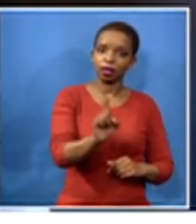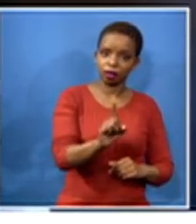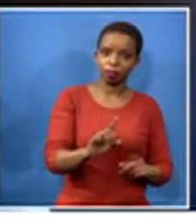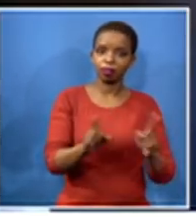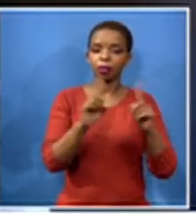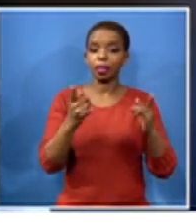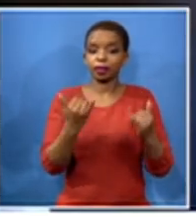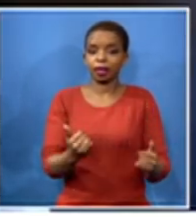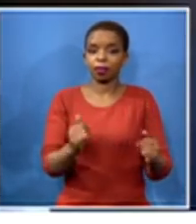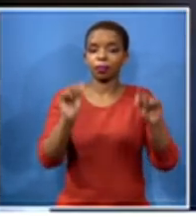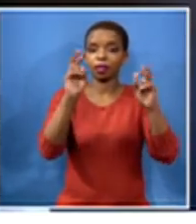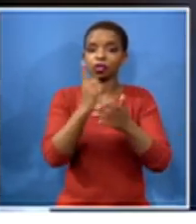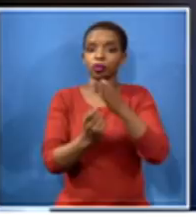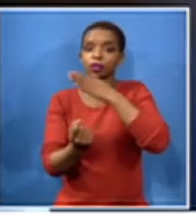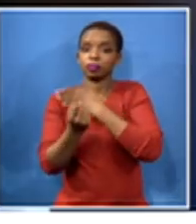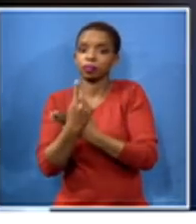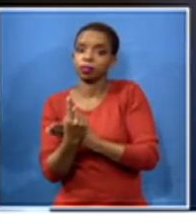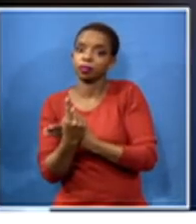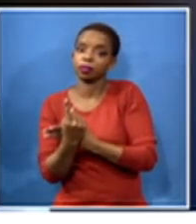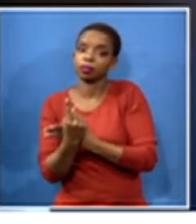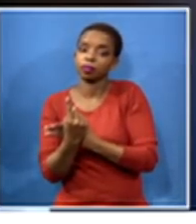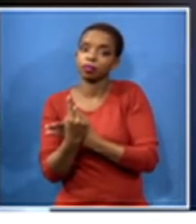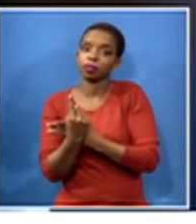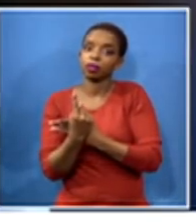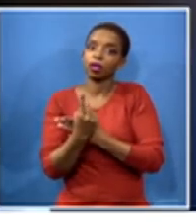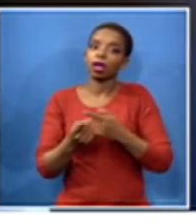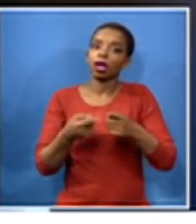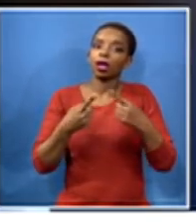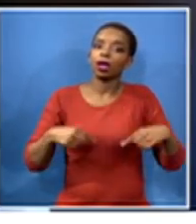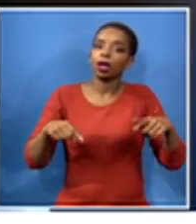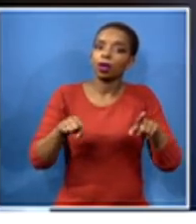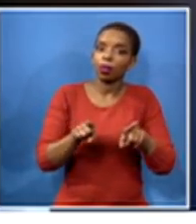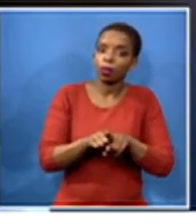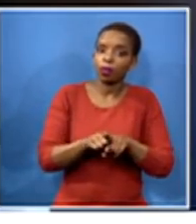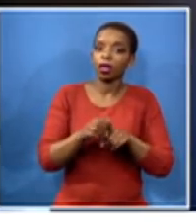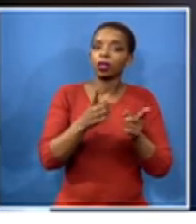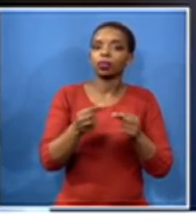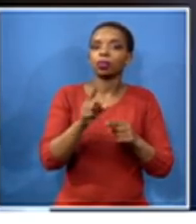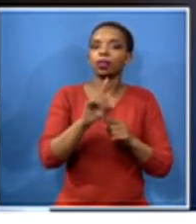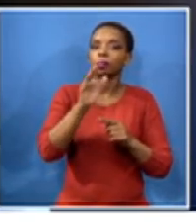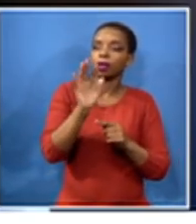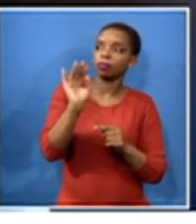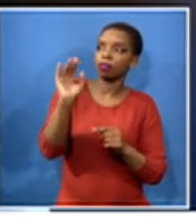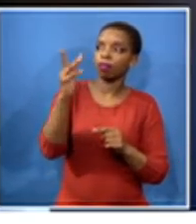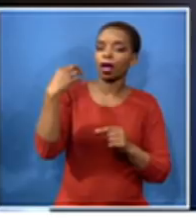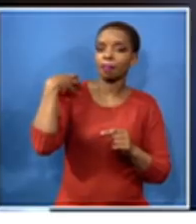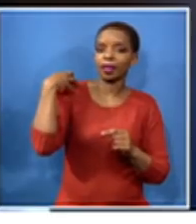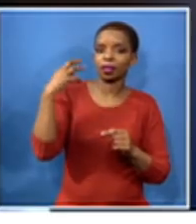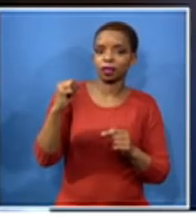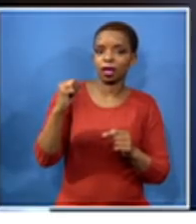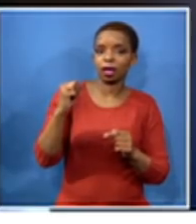lives and we are going to meet with the minister then we'll take it from there